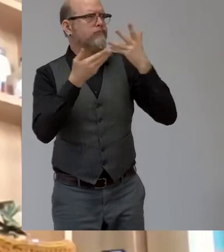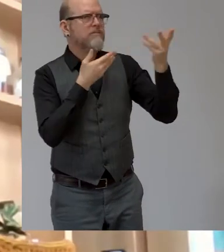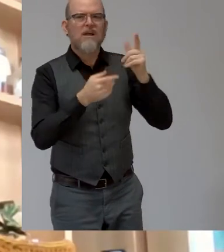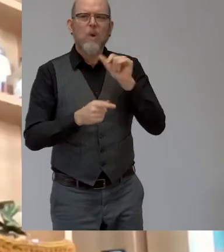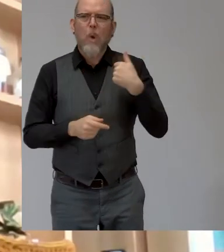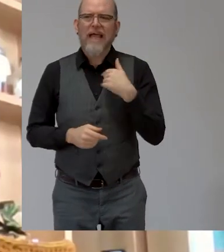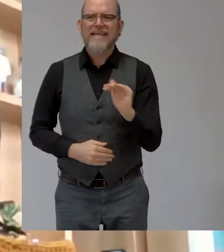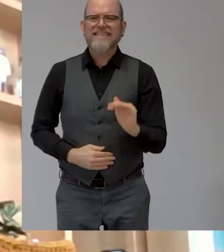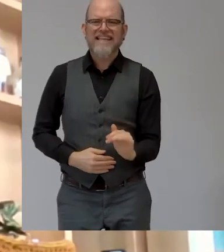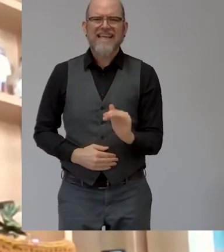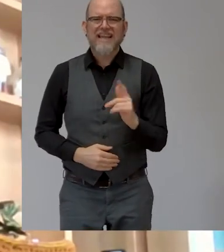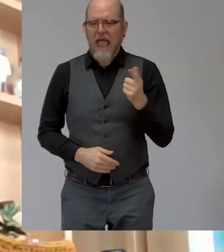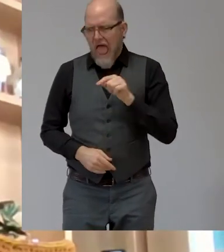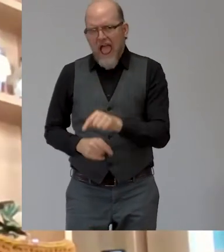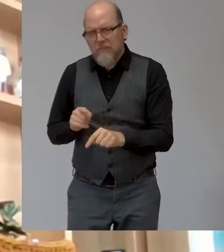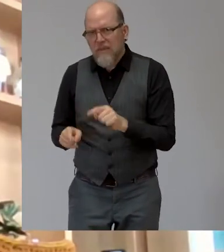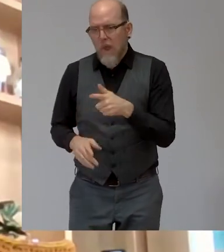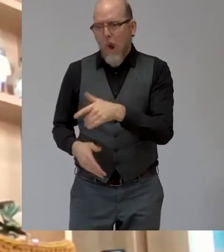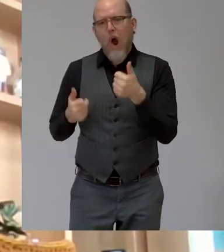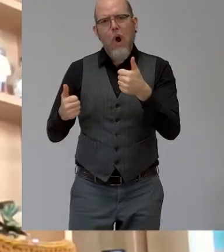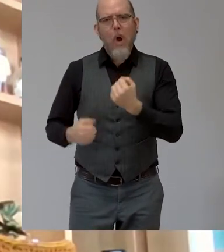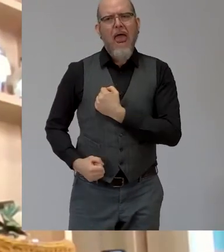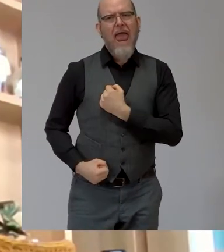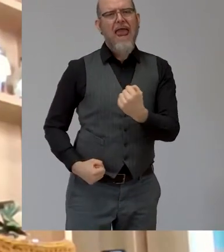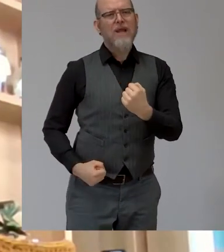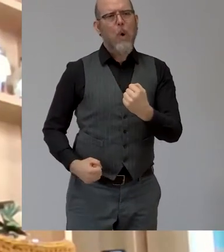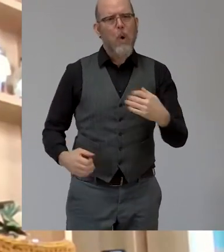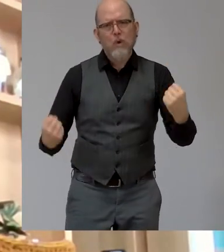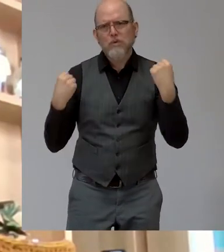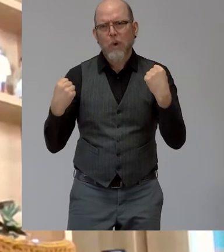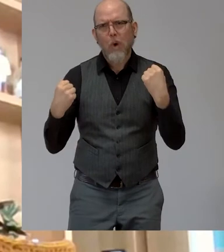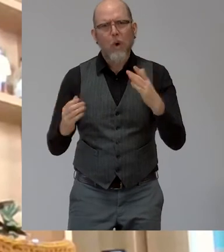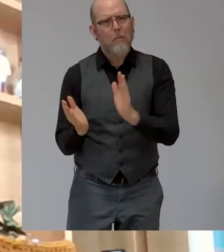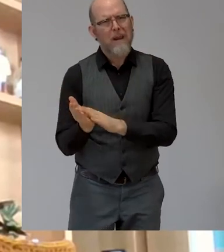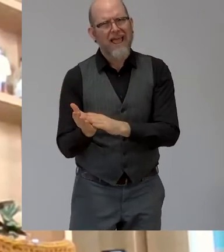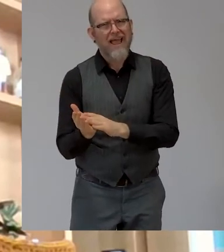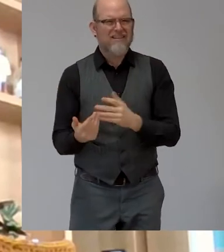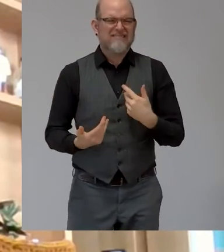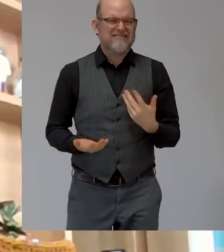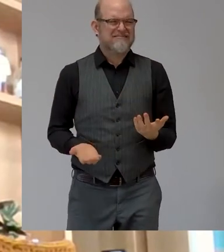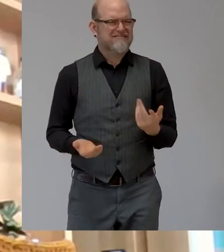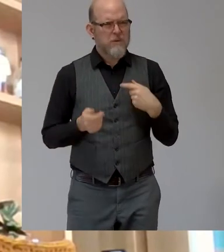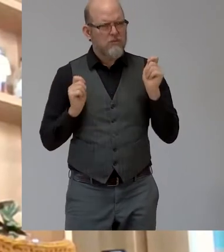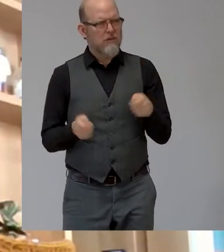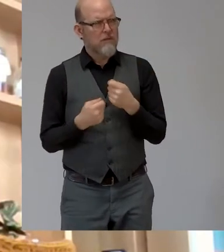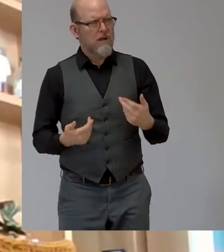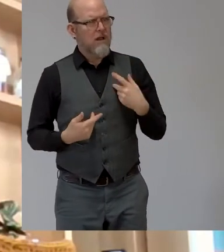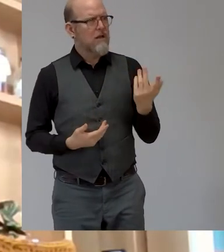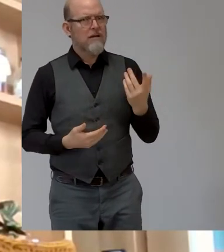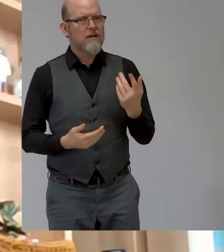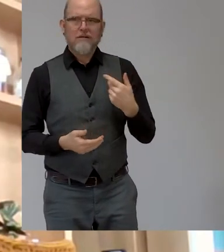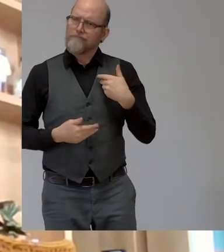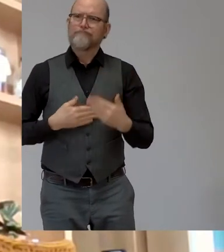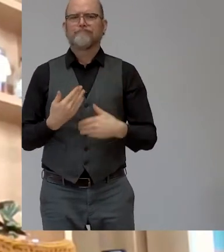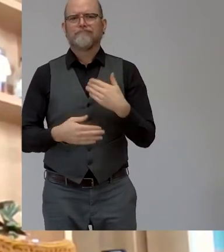brave or heroic both of these extremes leave me feeling that i'm only seen through a narrow prism of disability and not for my personal and